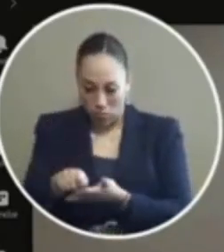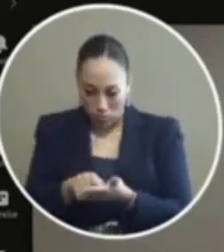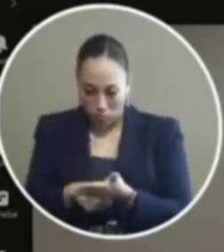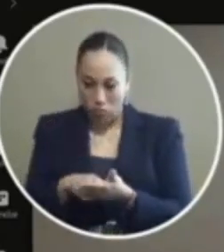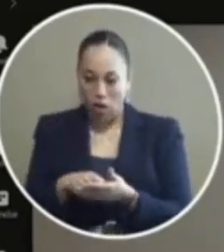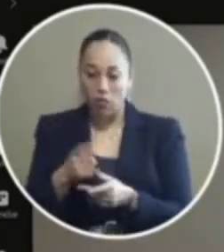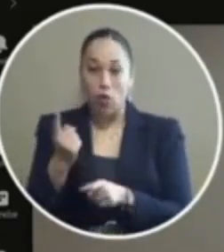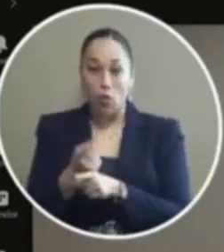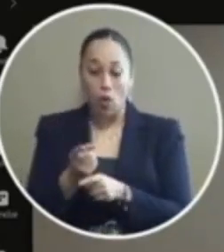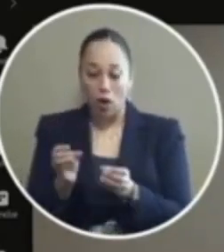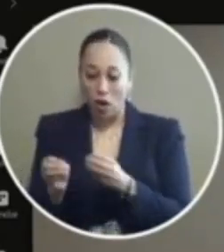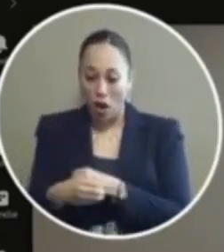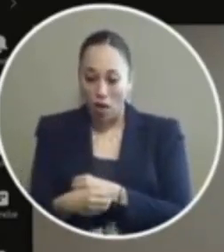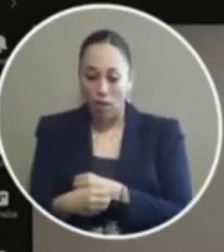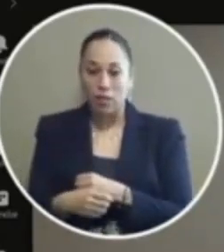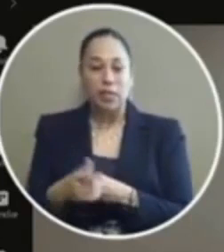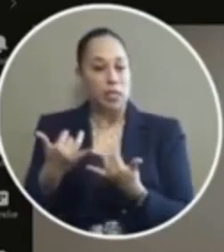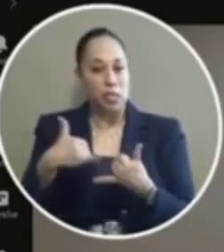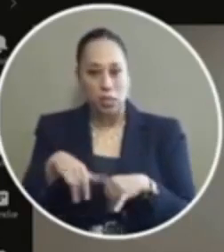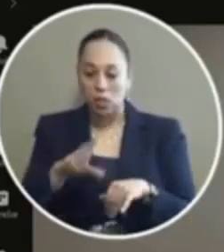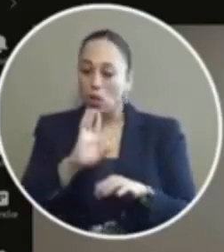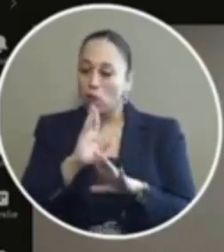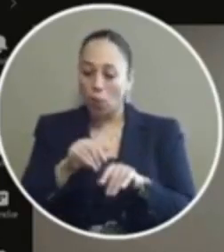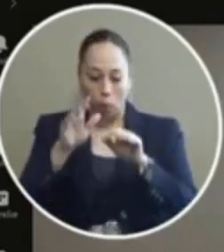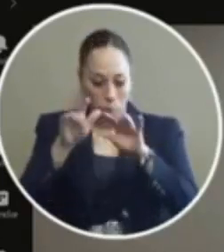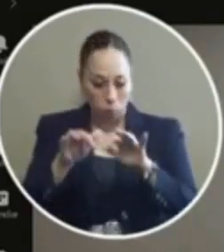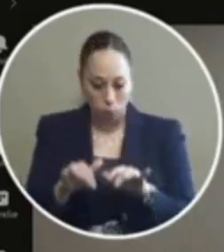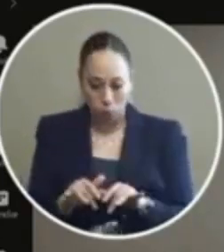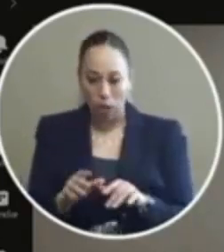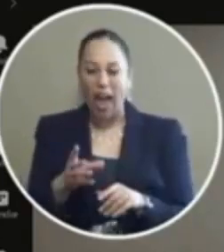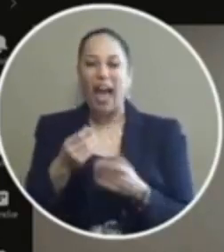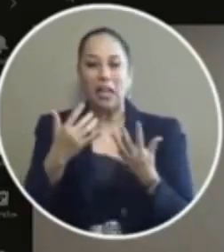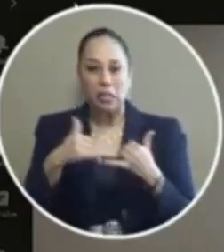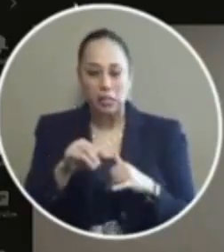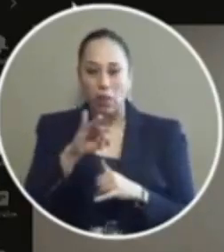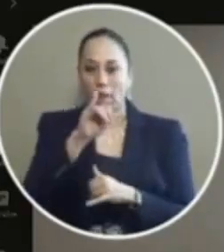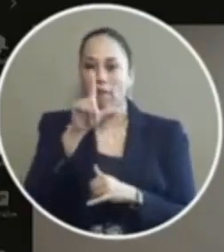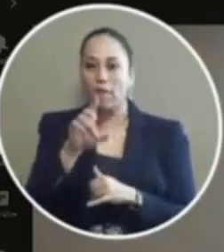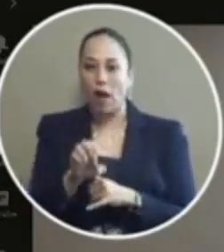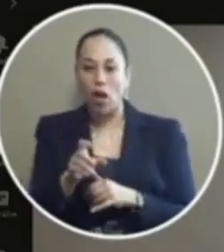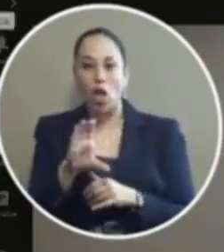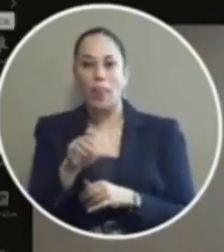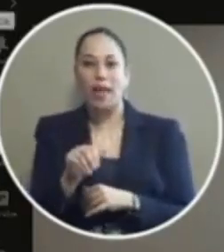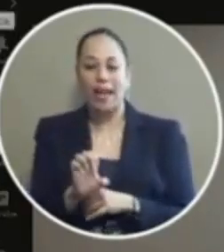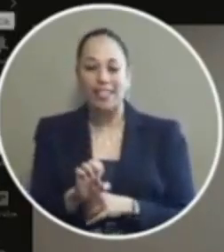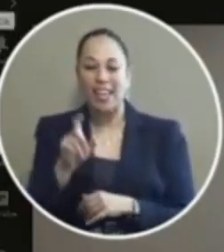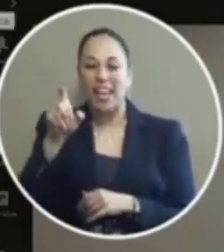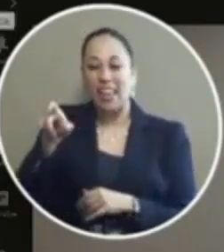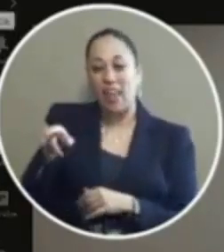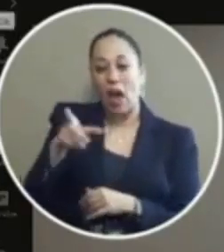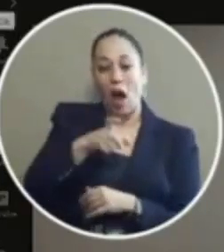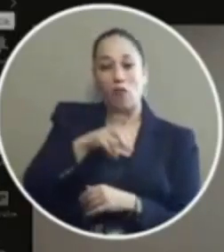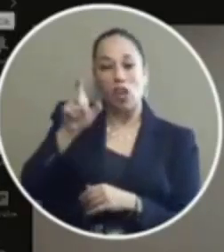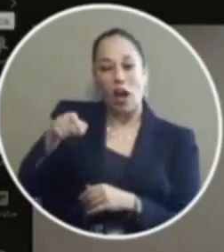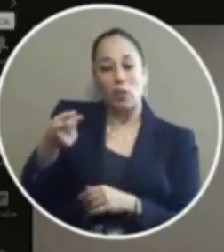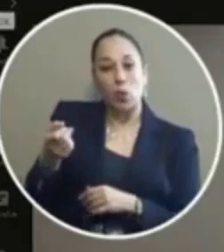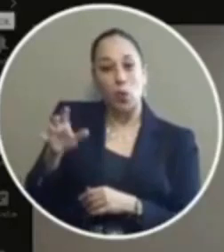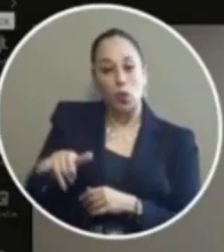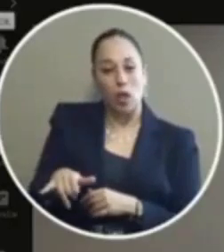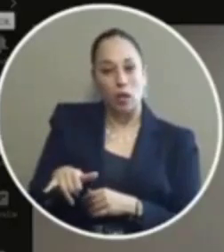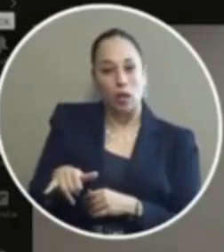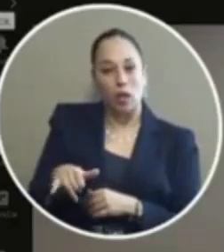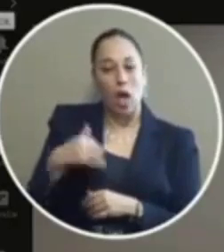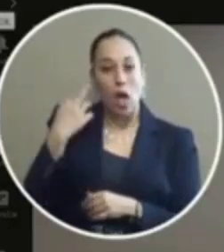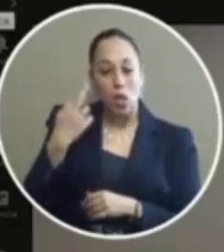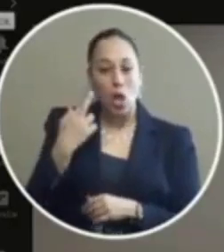office he still has to make a report and he still has to file his case he has to do that because when